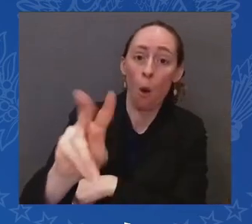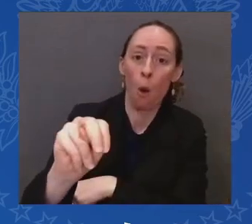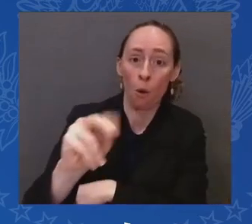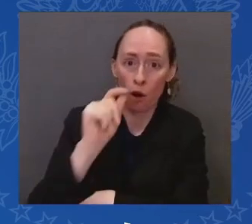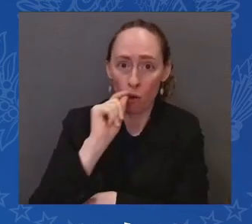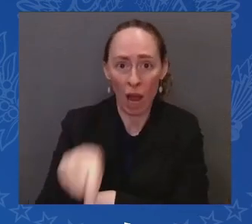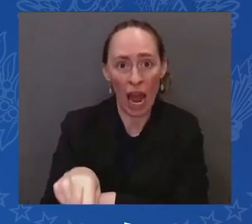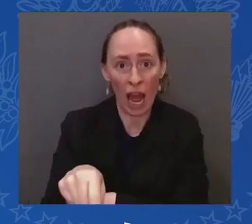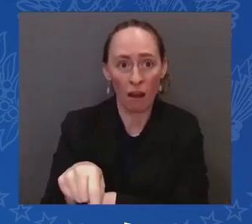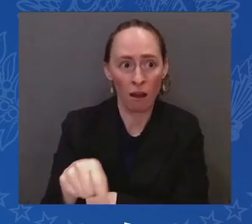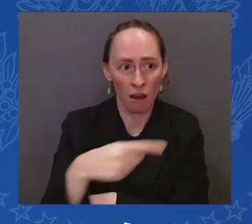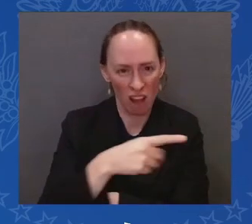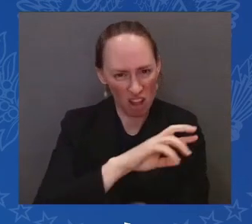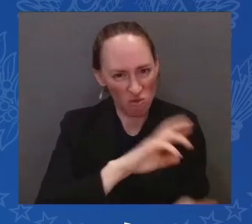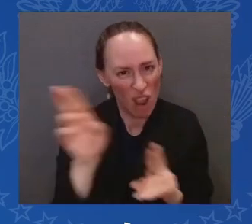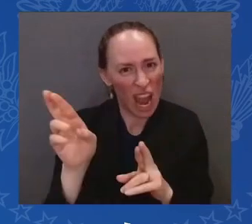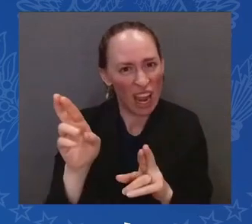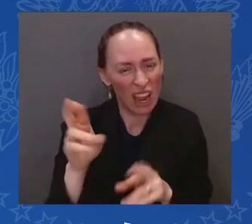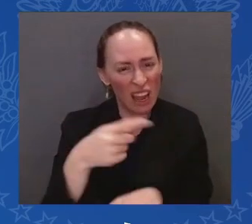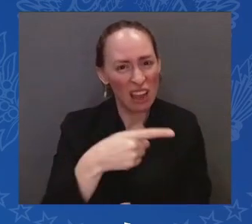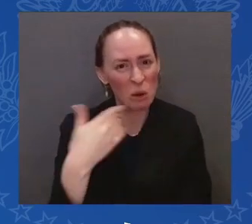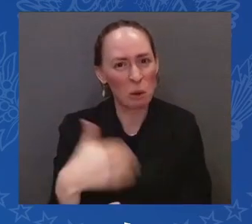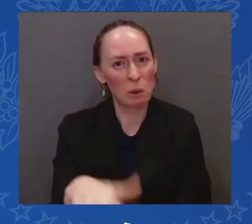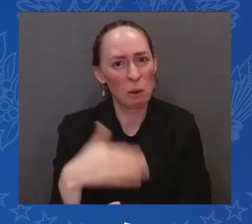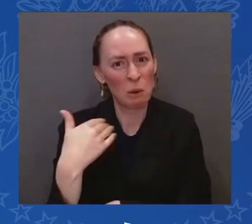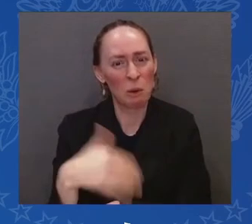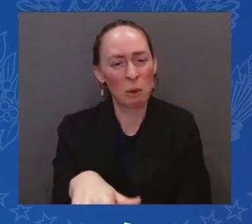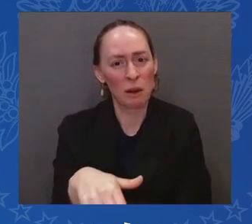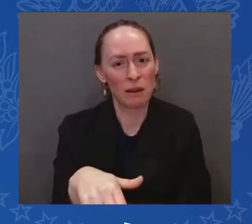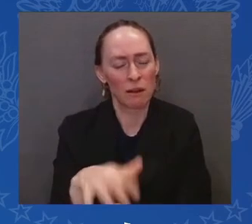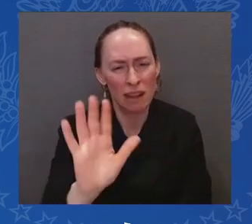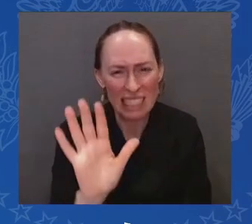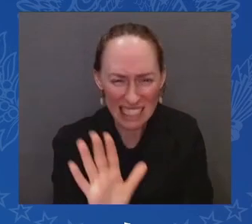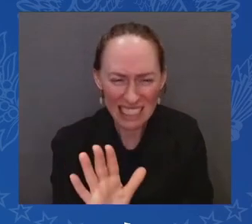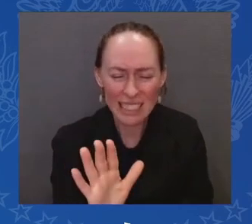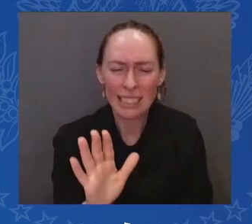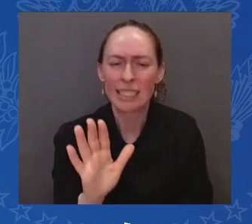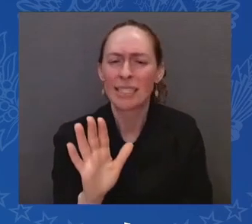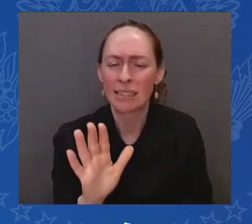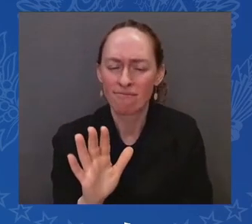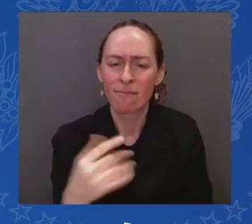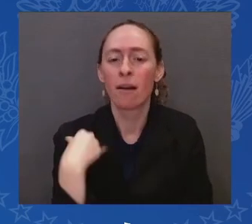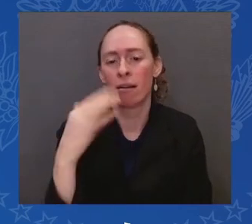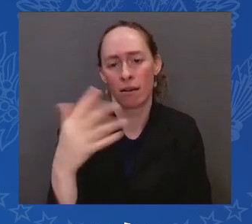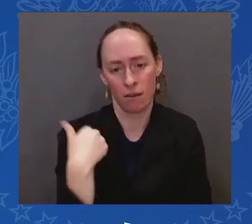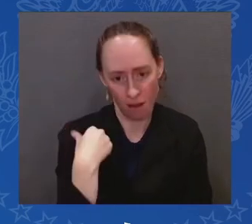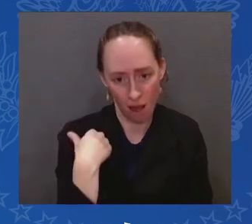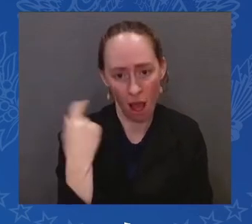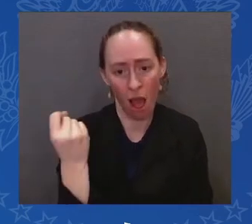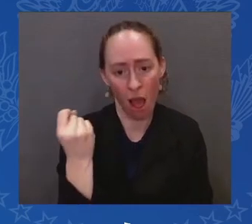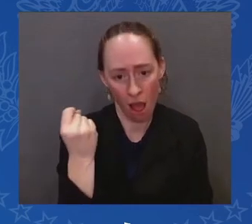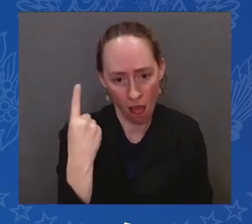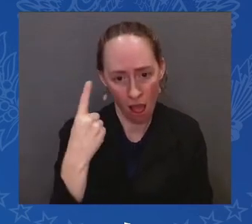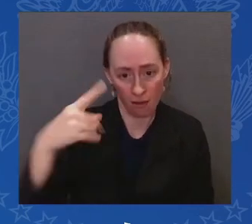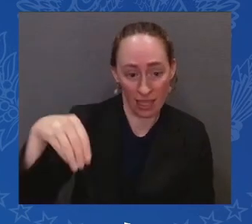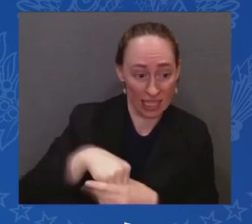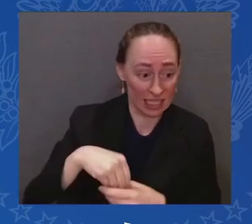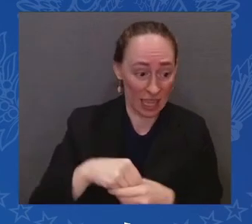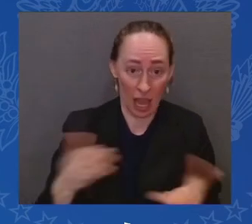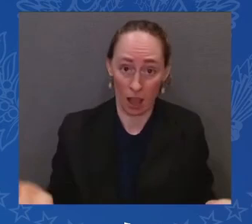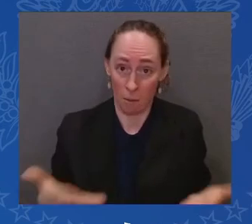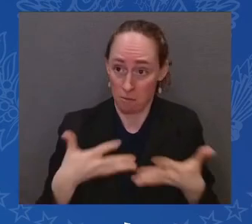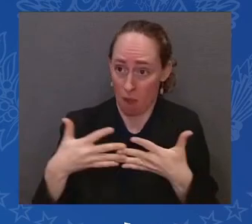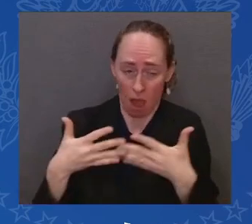Look, I know we have our divisions at home. Let's get past them. This is critical. Petty, partisan, angry